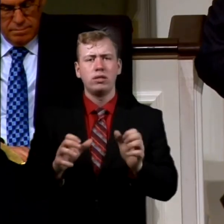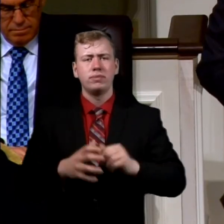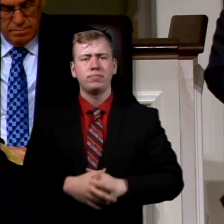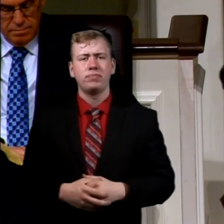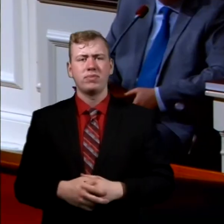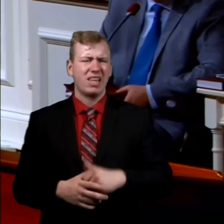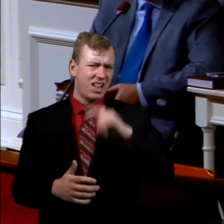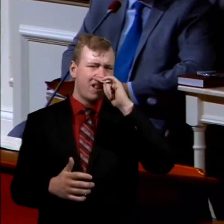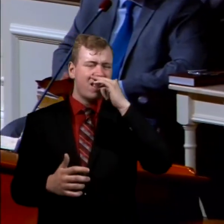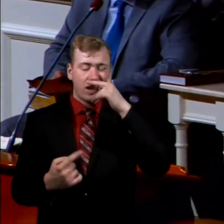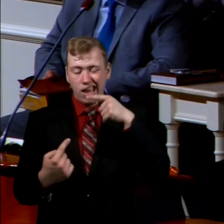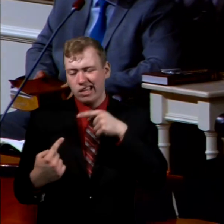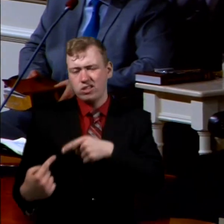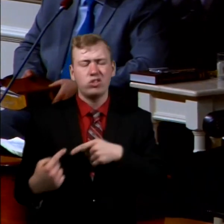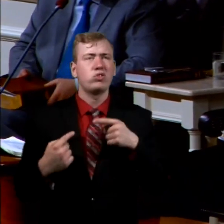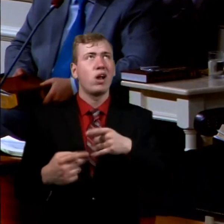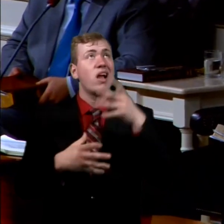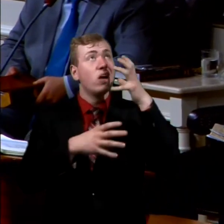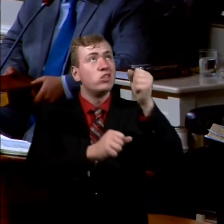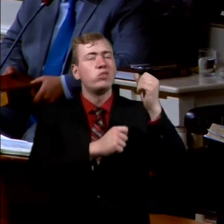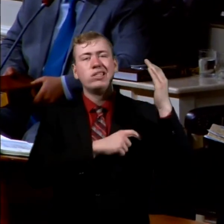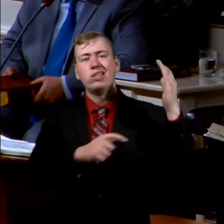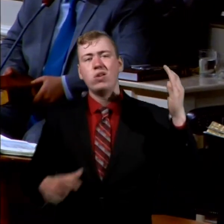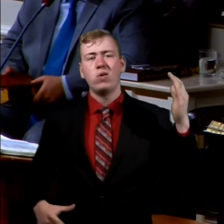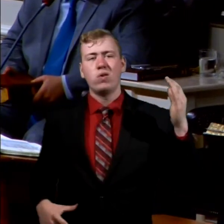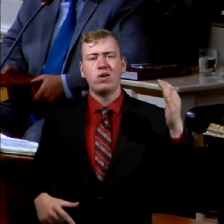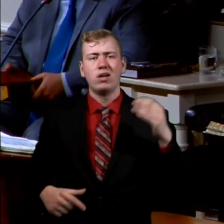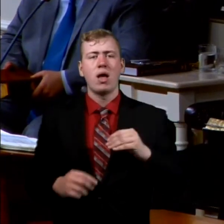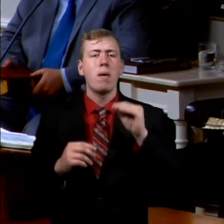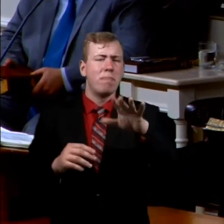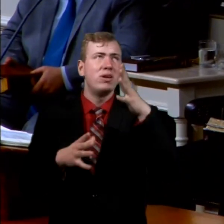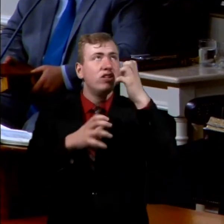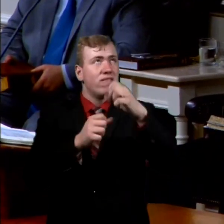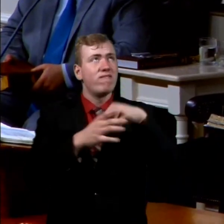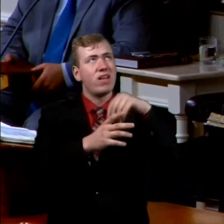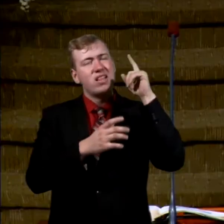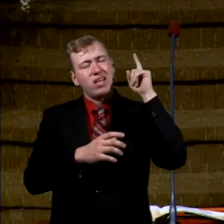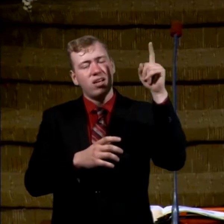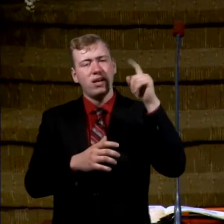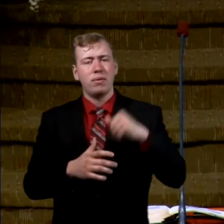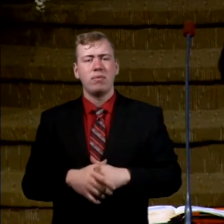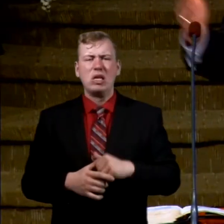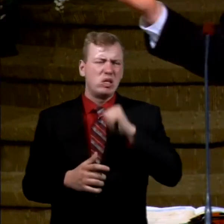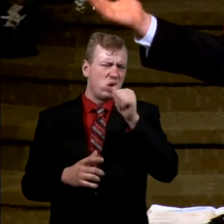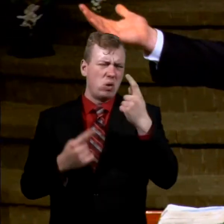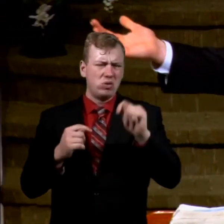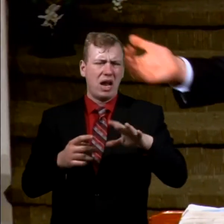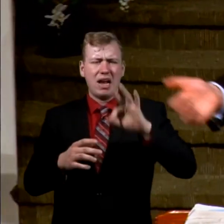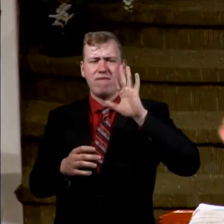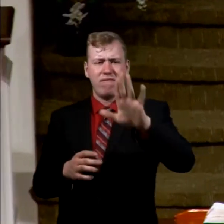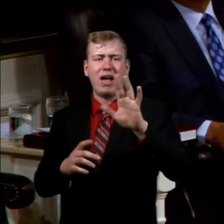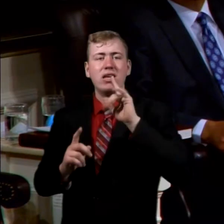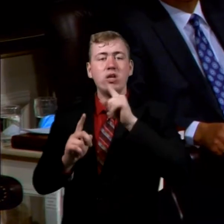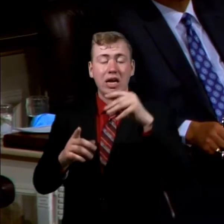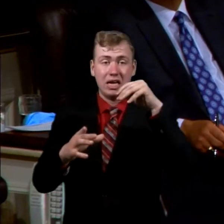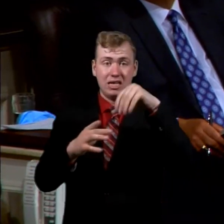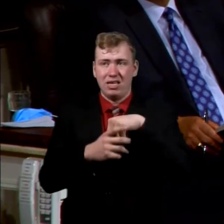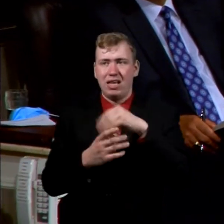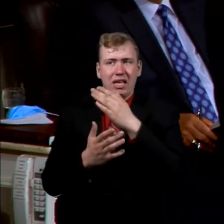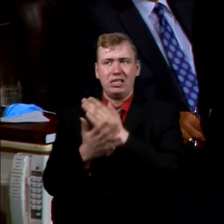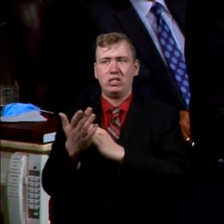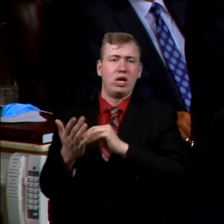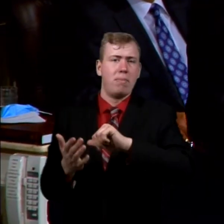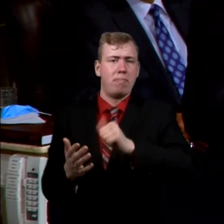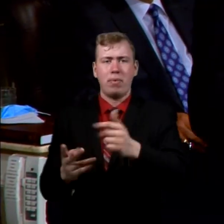The kids are struggling? Trust the Lord. Put your faith on him. Don't try to find your answers in some